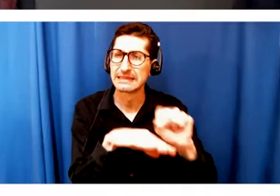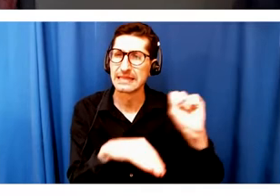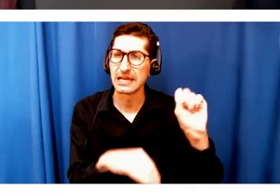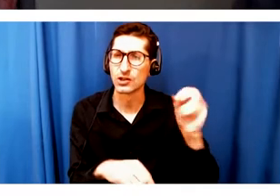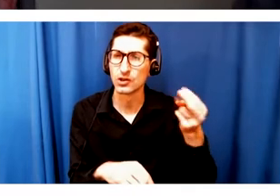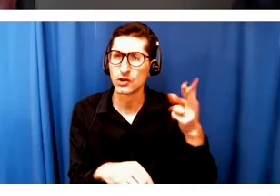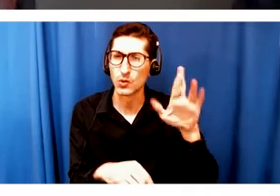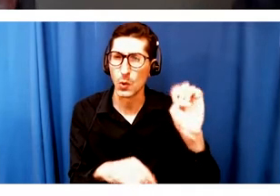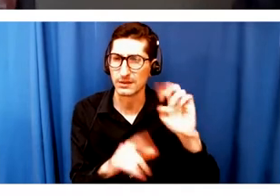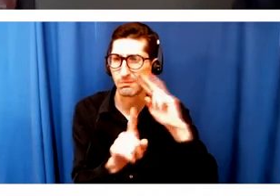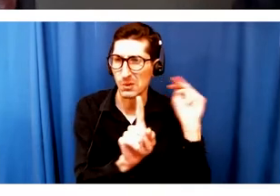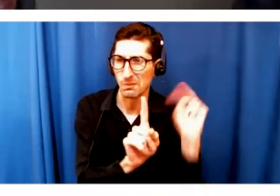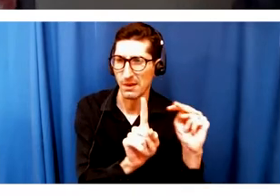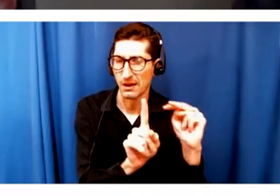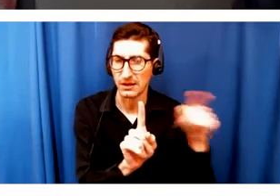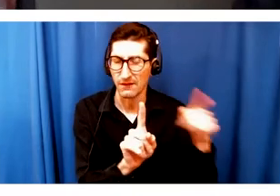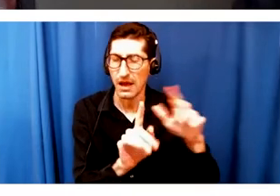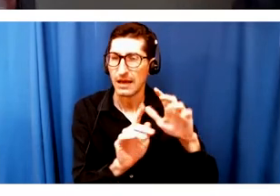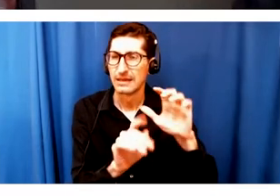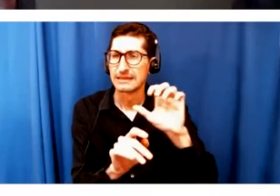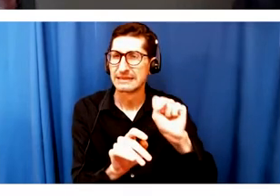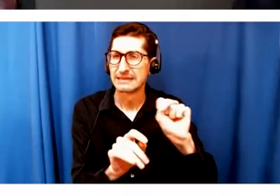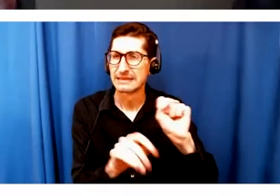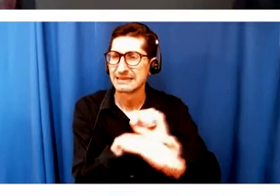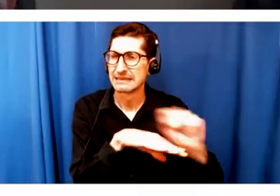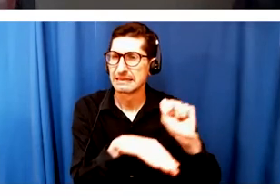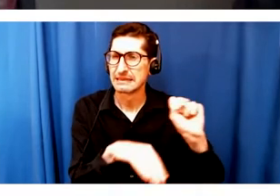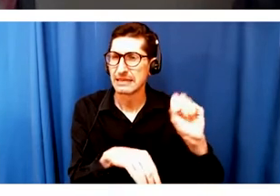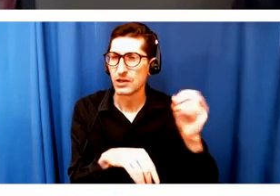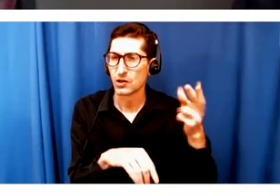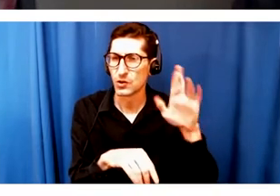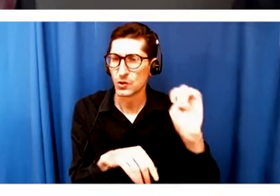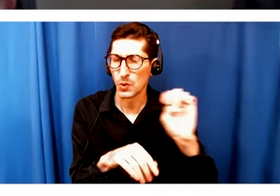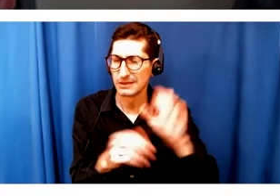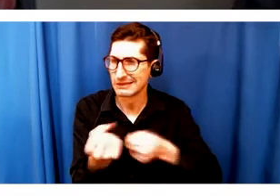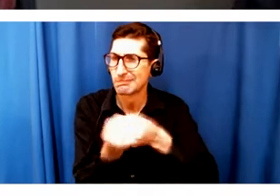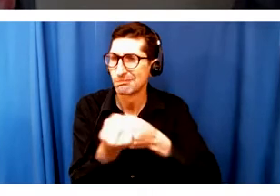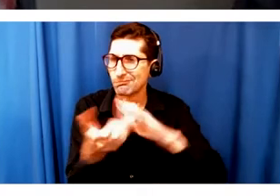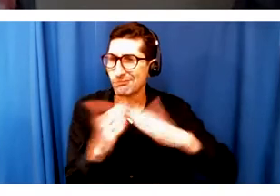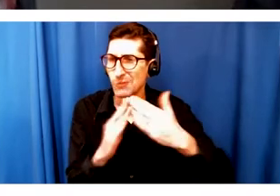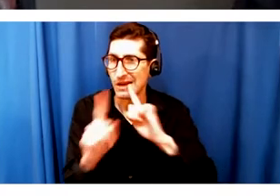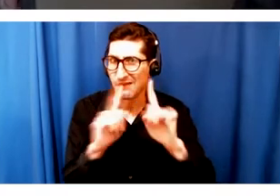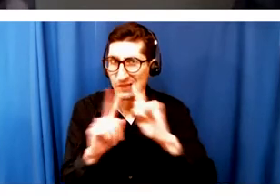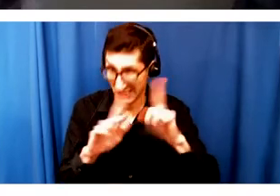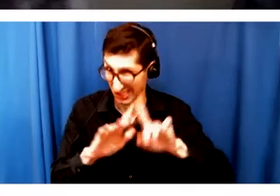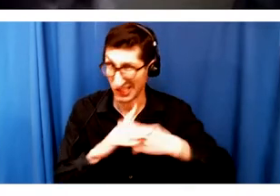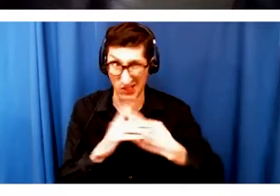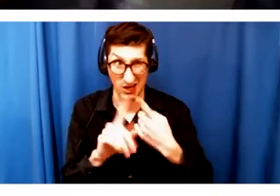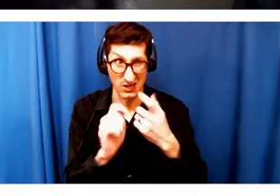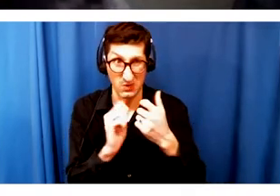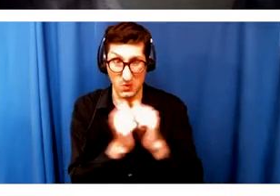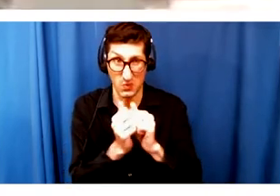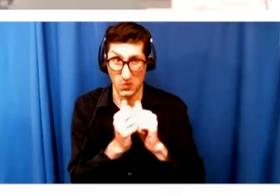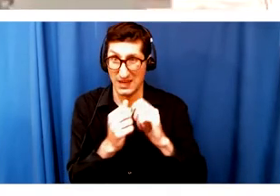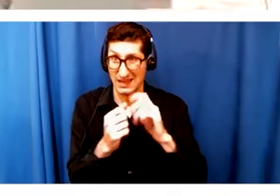been helping support community conversations through almost since the lockdown began. Don? Sure.